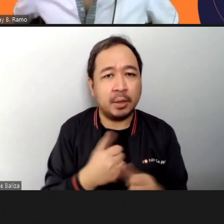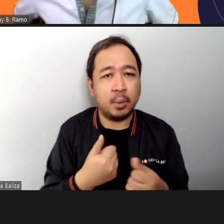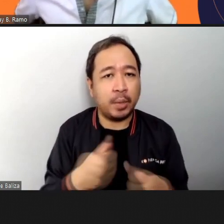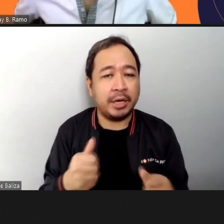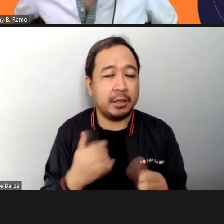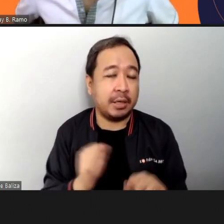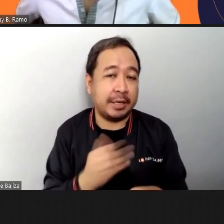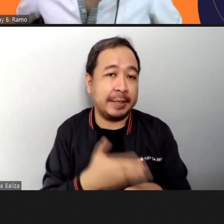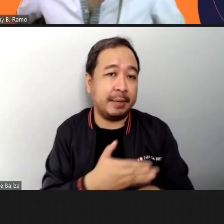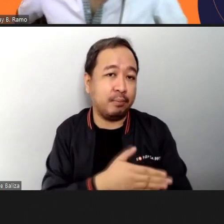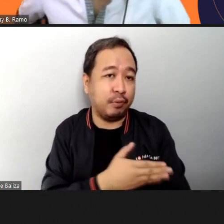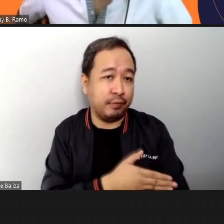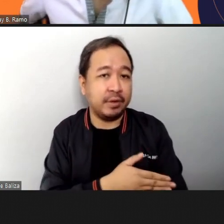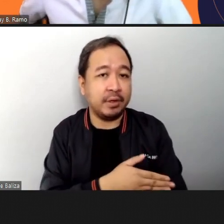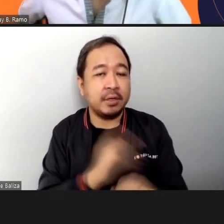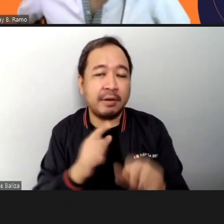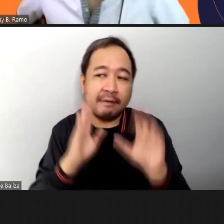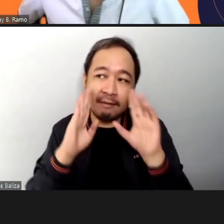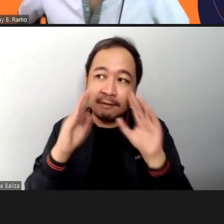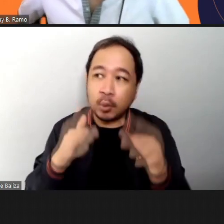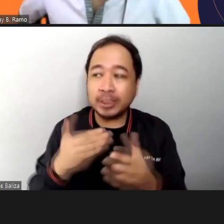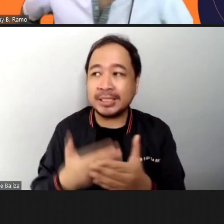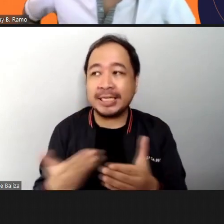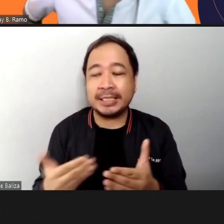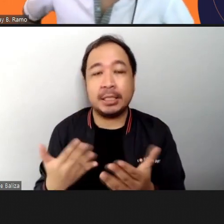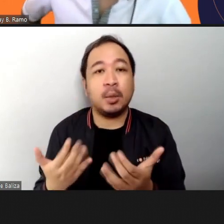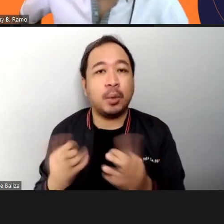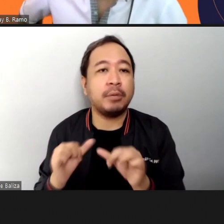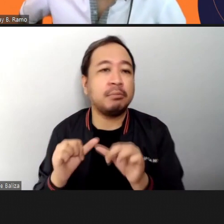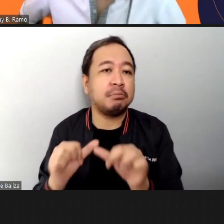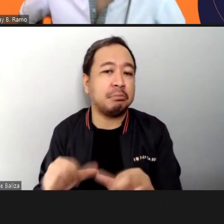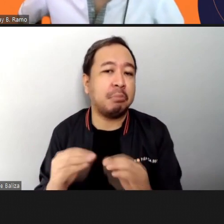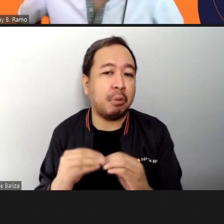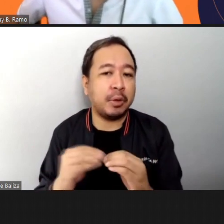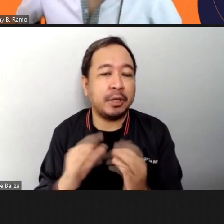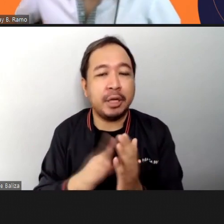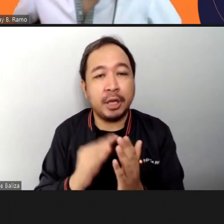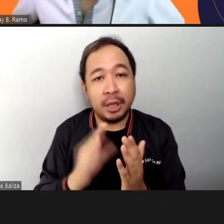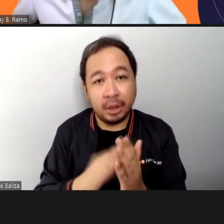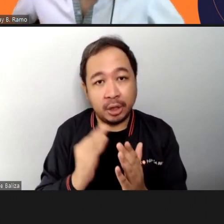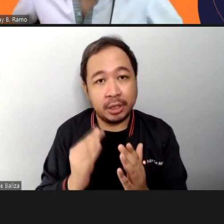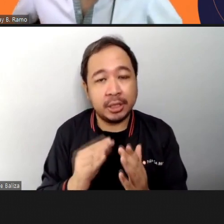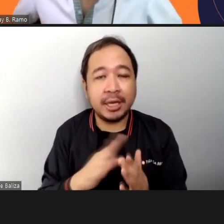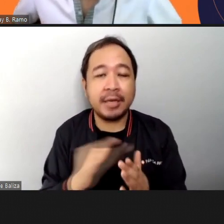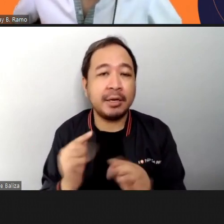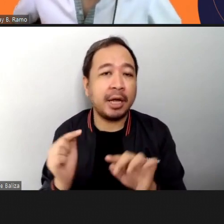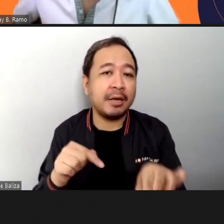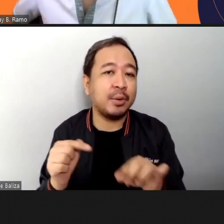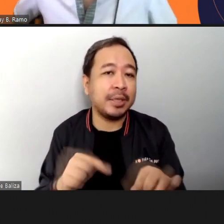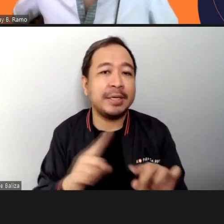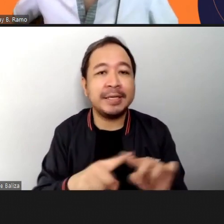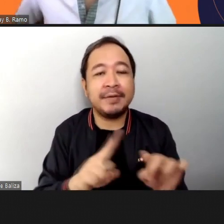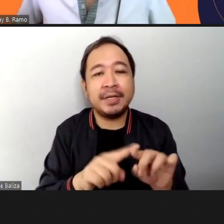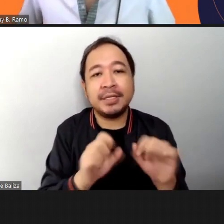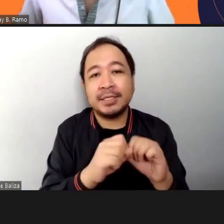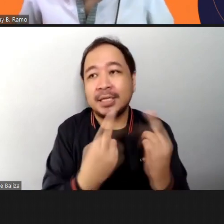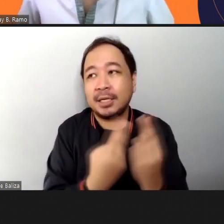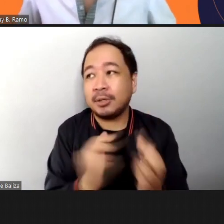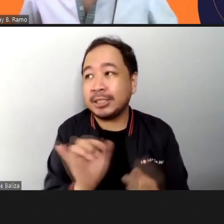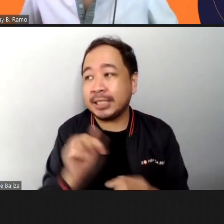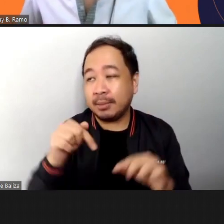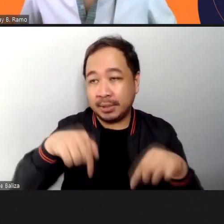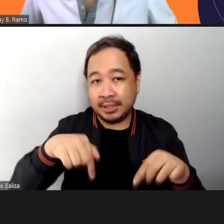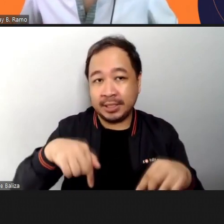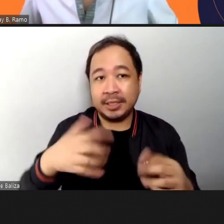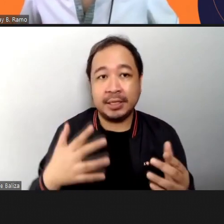tas tutukan din natin yung mga bagay na gusto pa natin matutunan and also umaten din tayo sa mga iba't ibang seminars katulad po nito